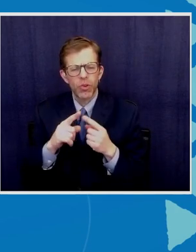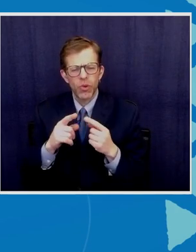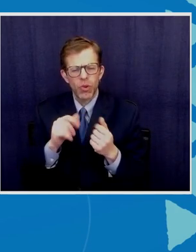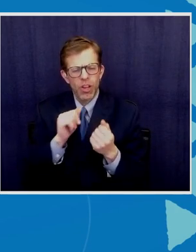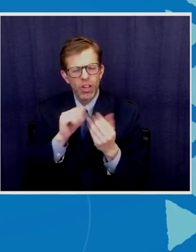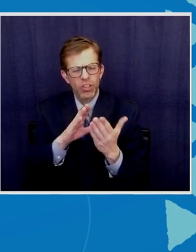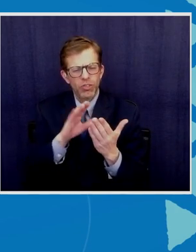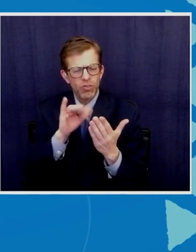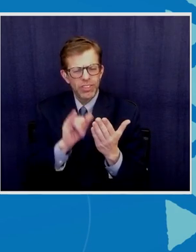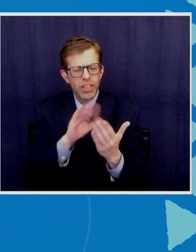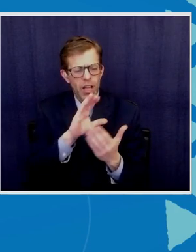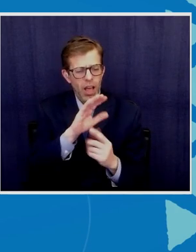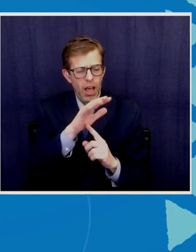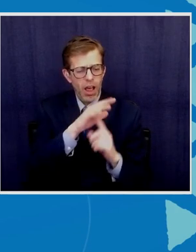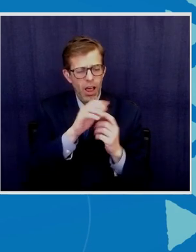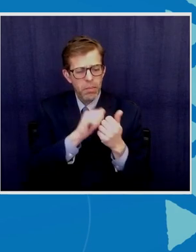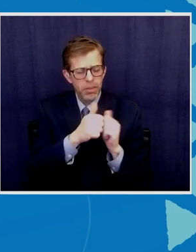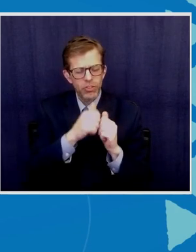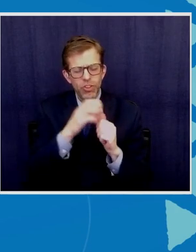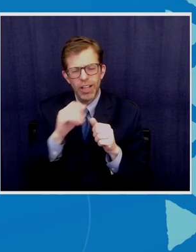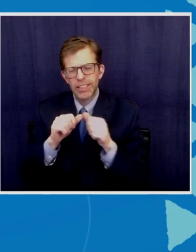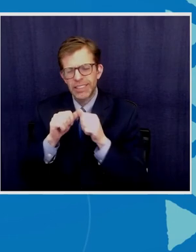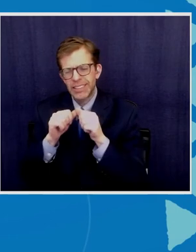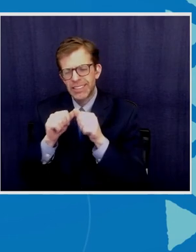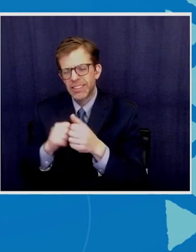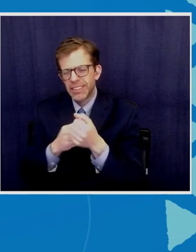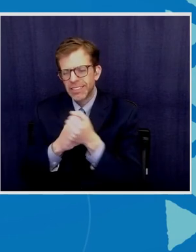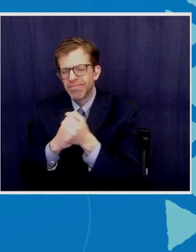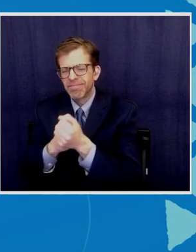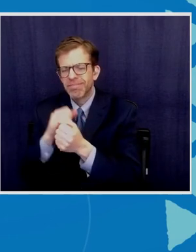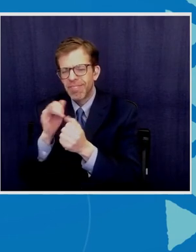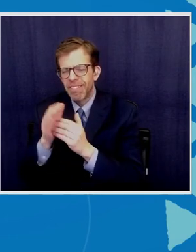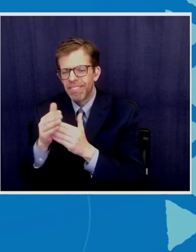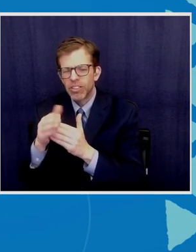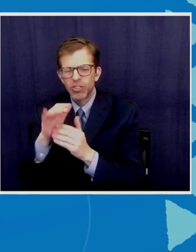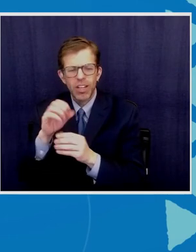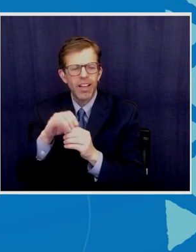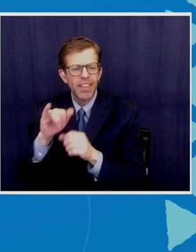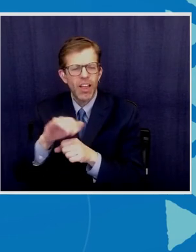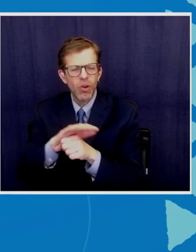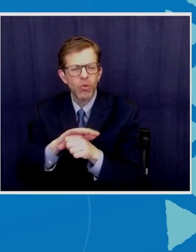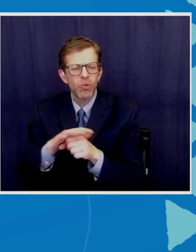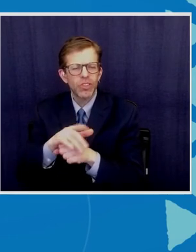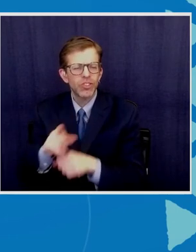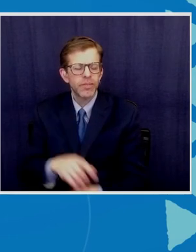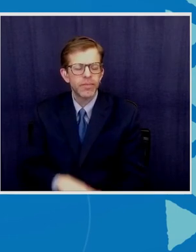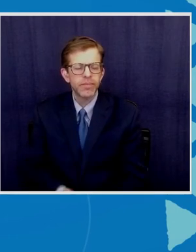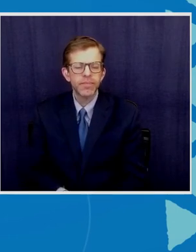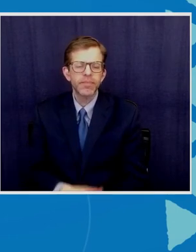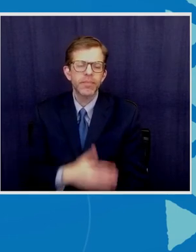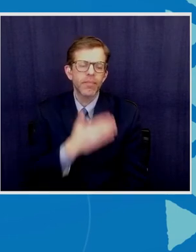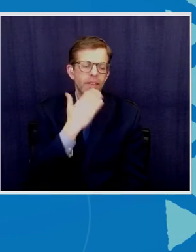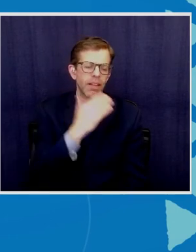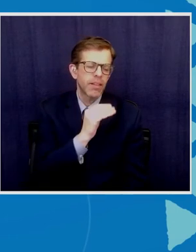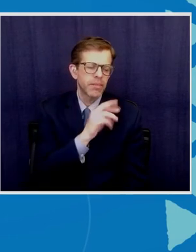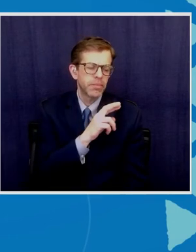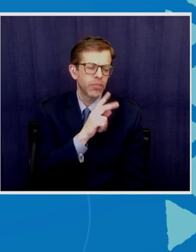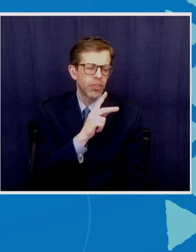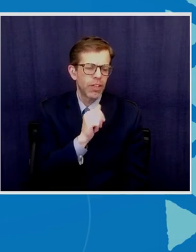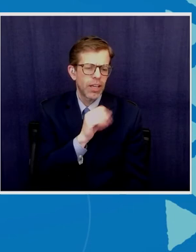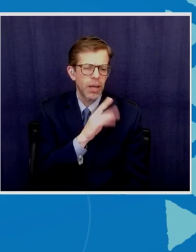and sustainability fisheries in the regions? Thank you Mr. Kaboyashi our leaders have